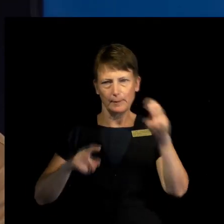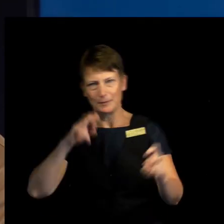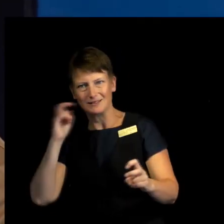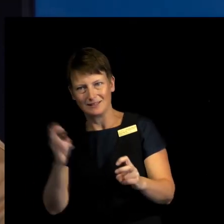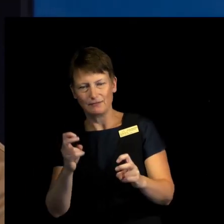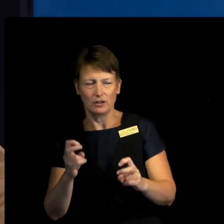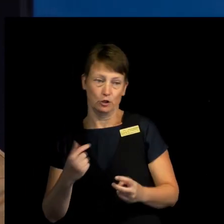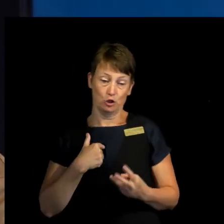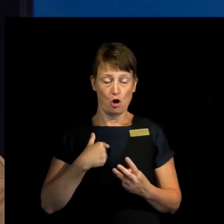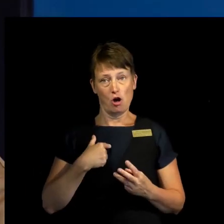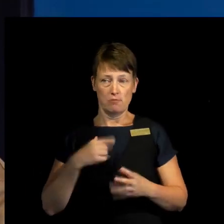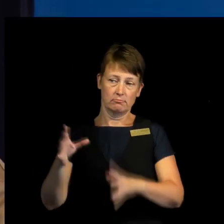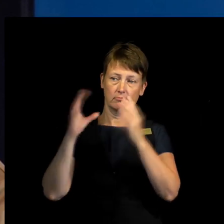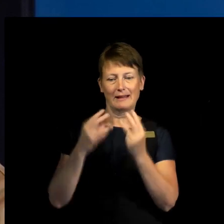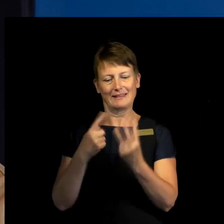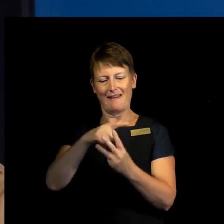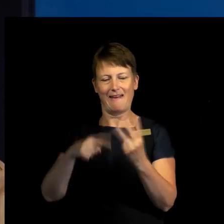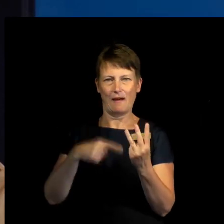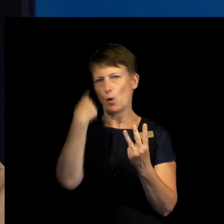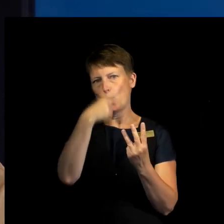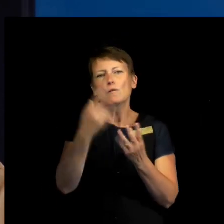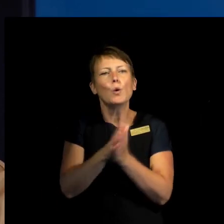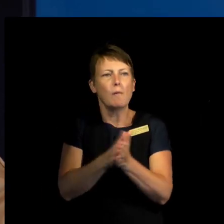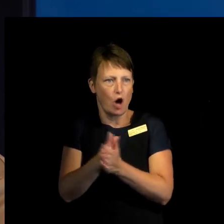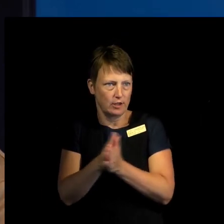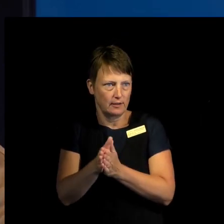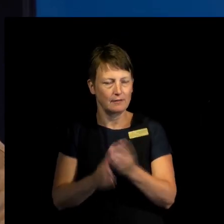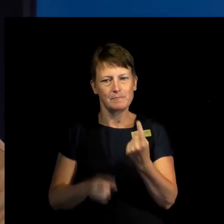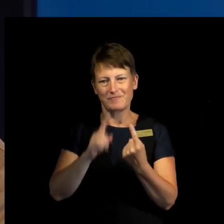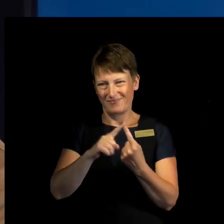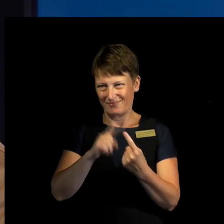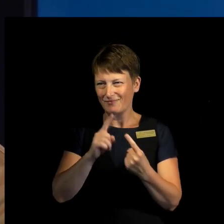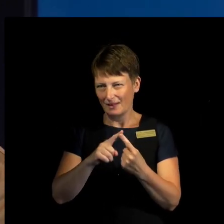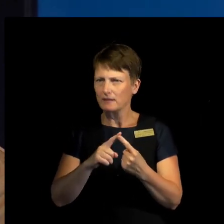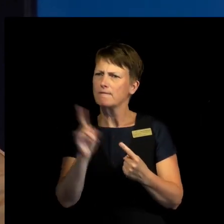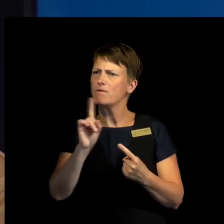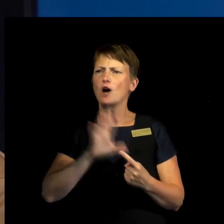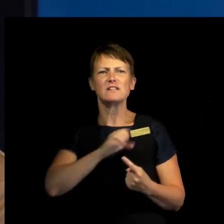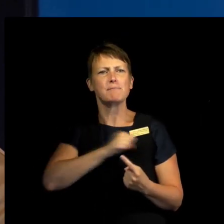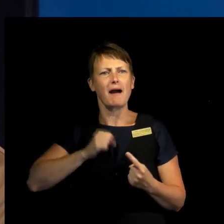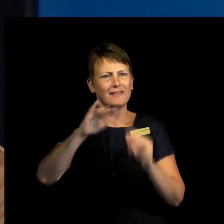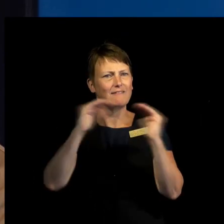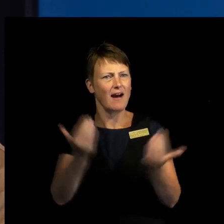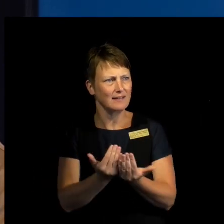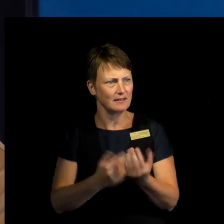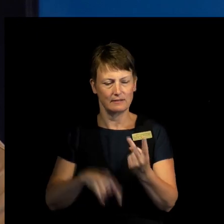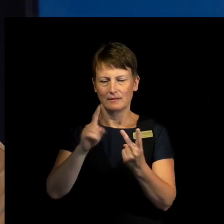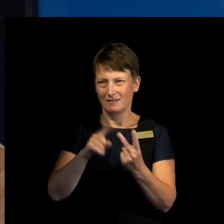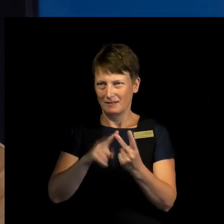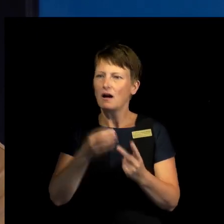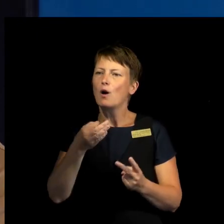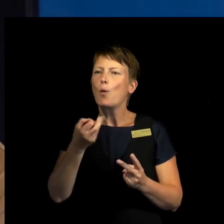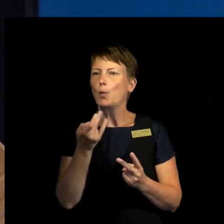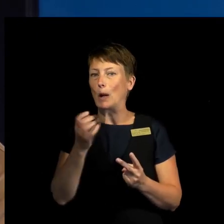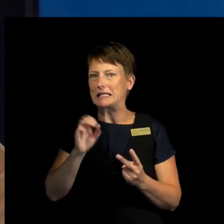I would say three main challenges as we see it. One is the position of the main global powers. The second is the rise of populism.